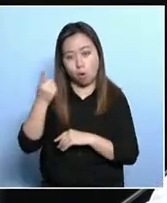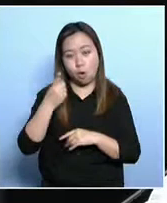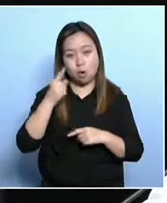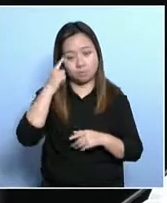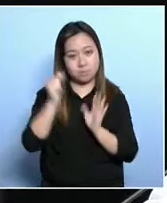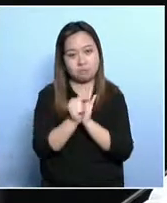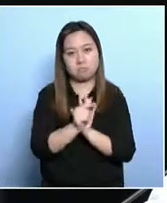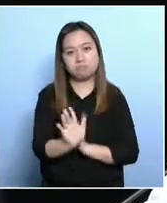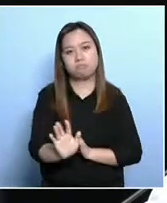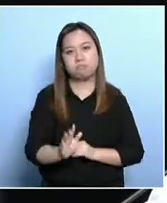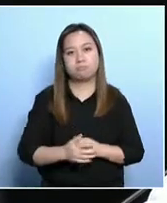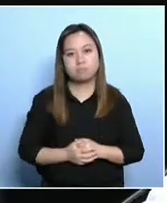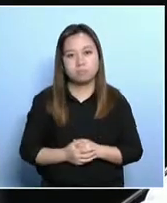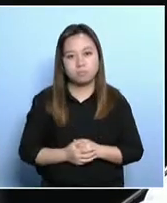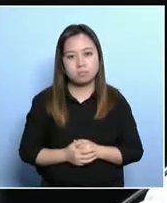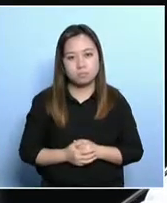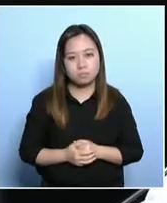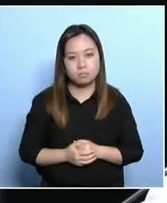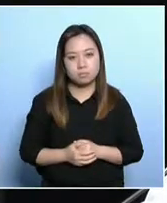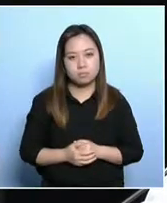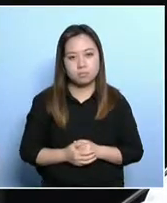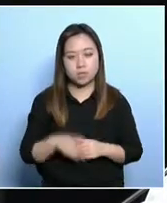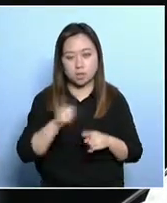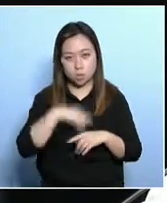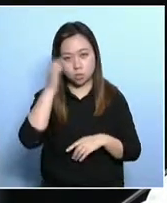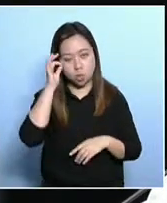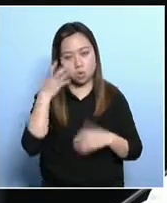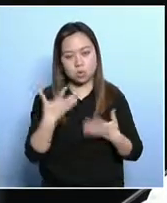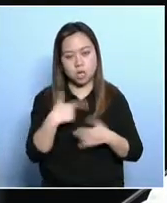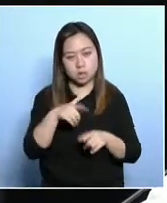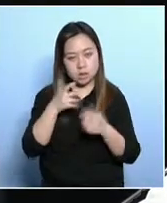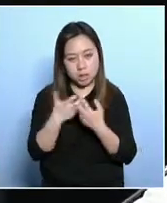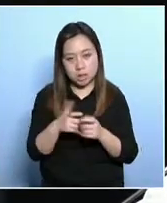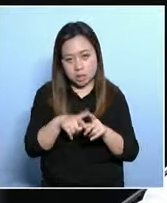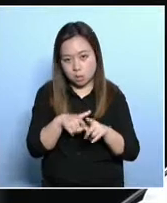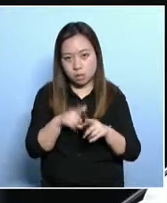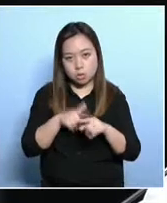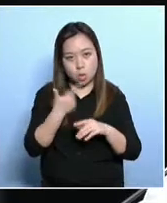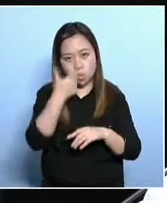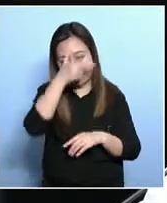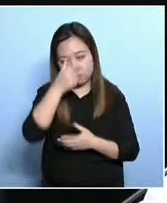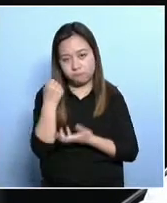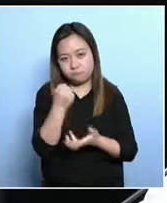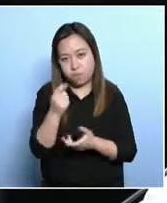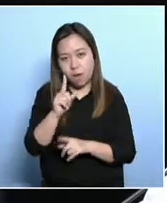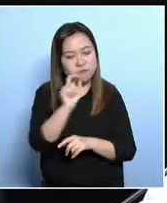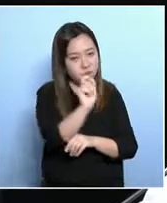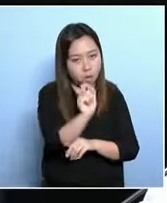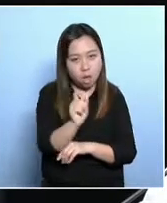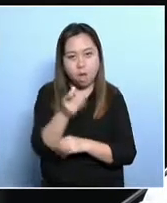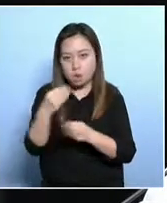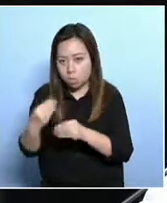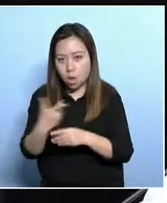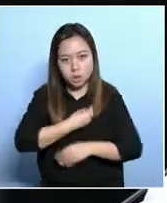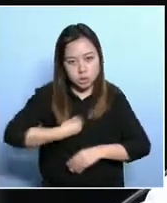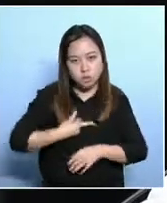the poverty situation. Now, I'm not that optimistic. Now, the poverty line is based on income. Most